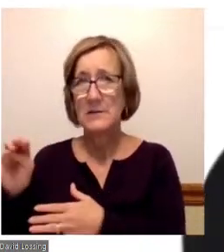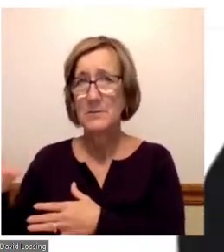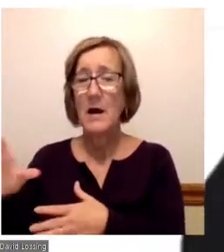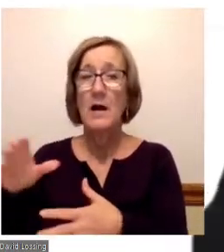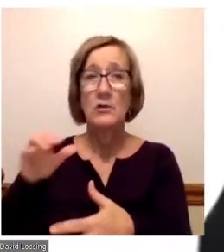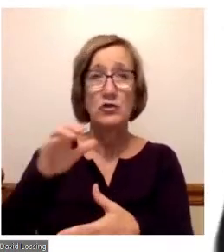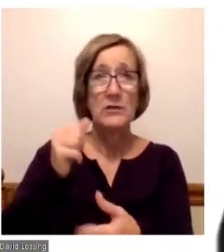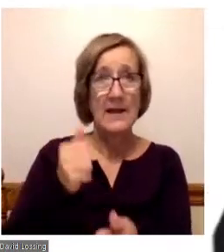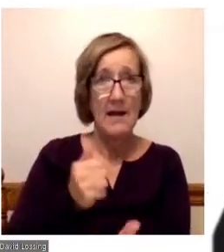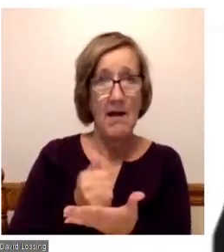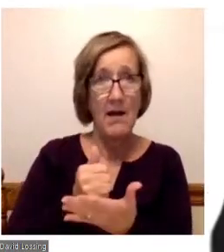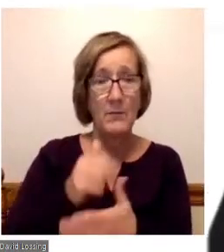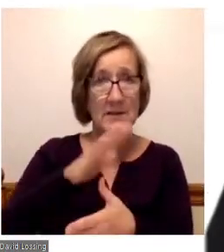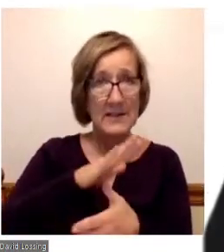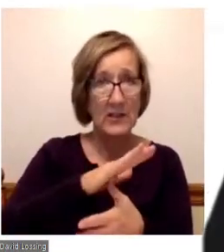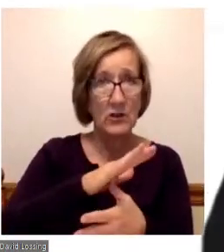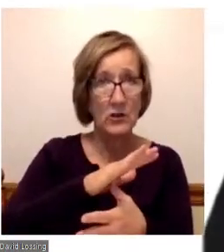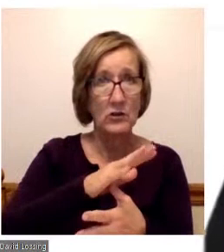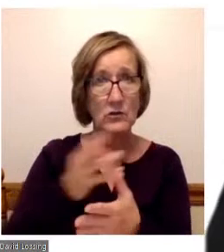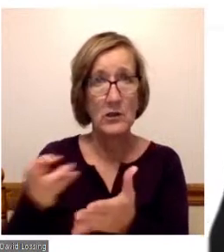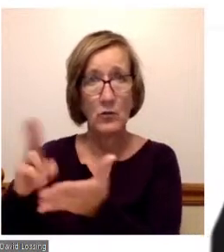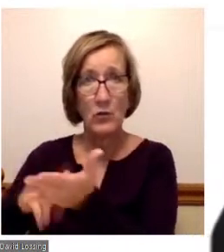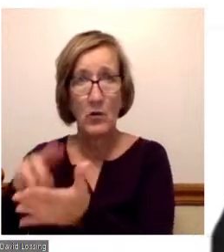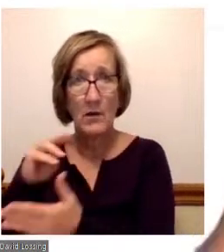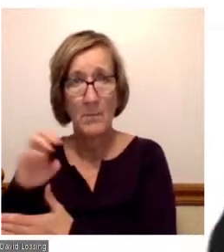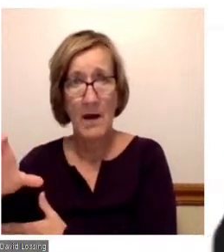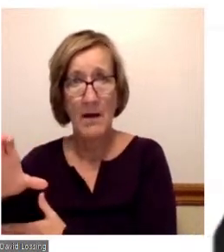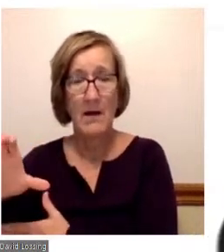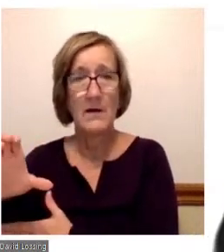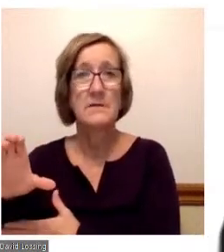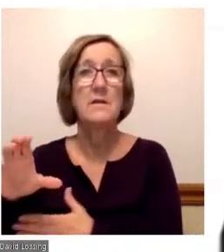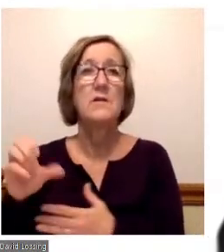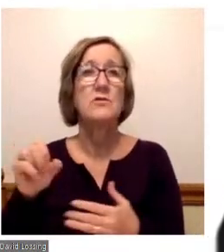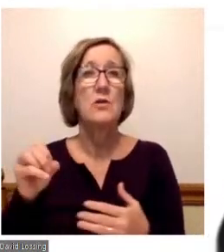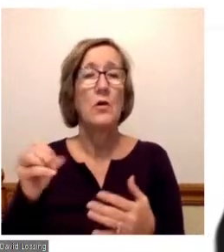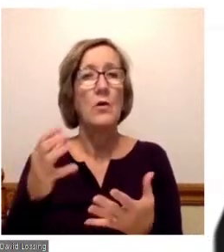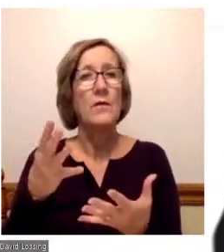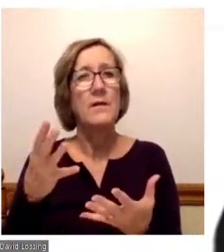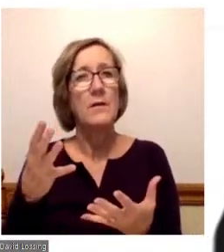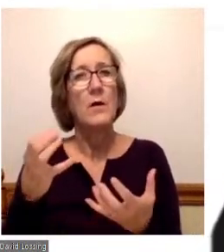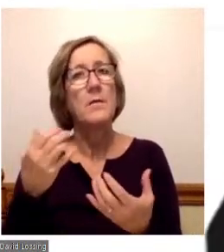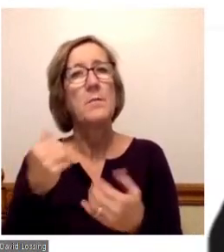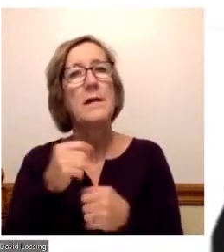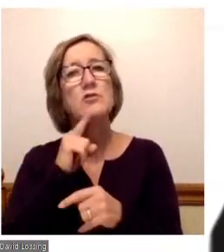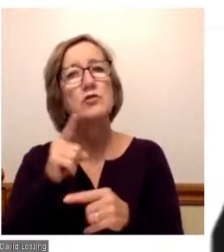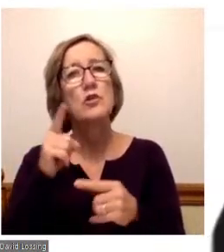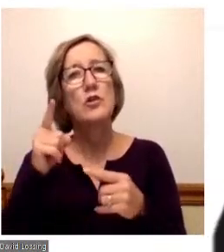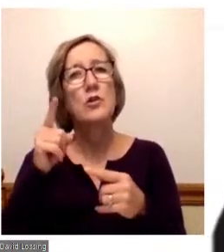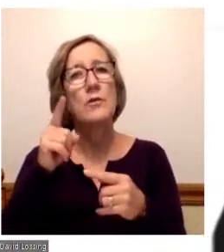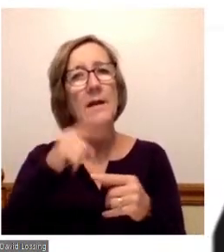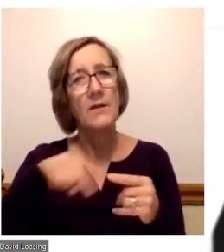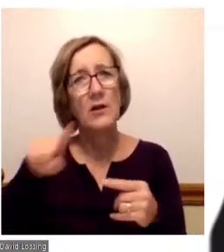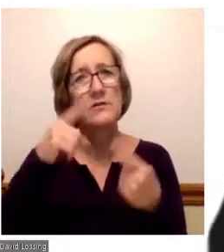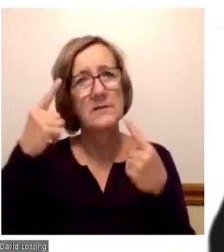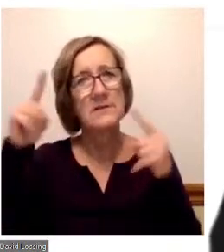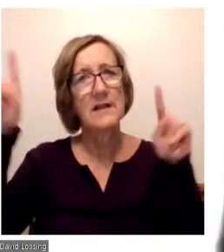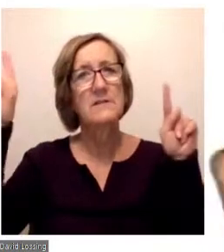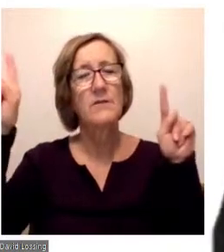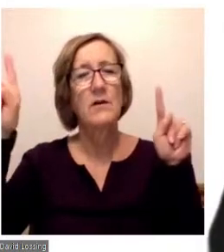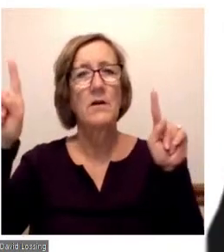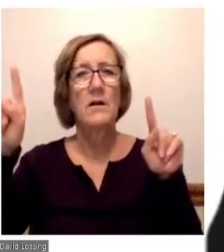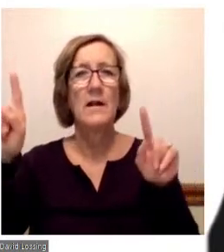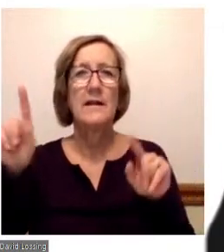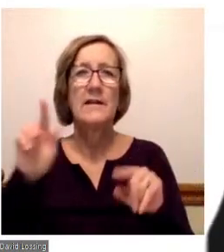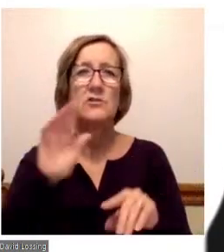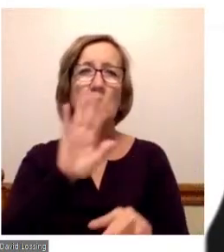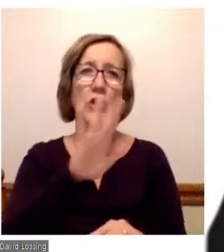Mott as well as U of M Flint. I want to make sure that they're successful in their career path as well. So it's her big heart that really, and that's, you